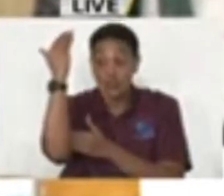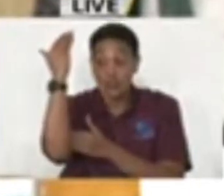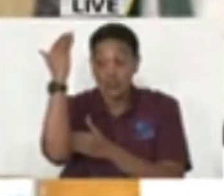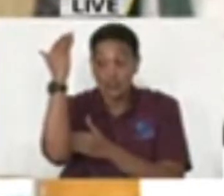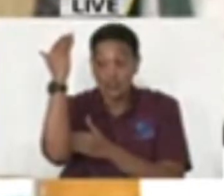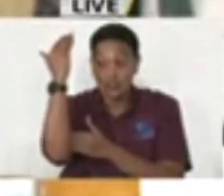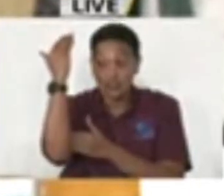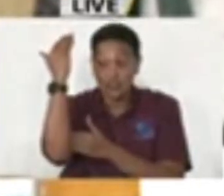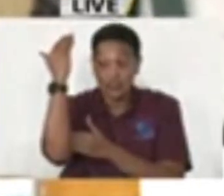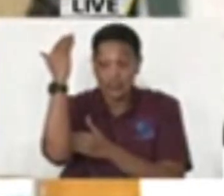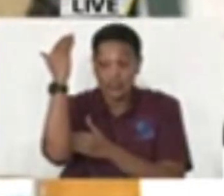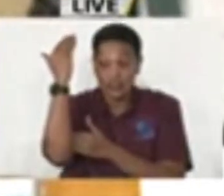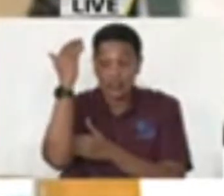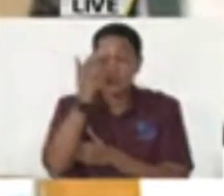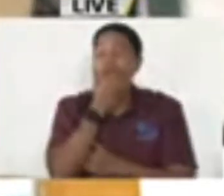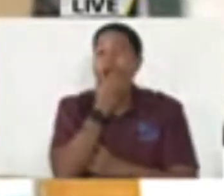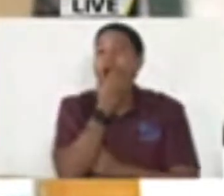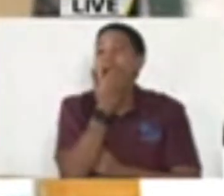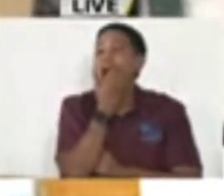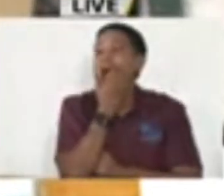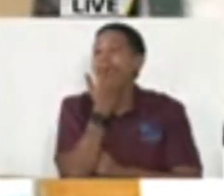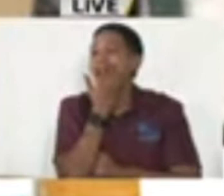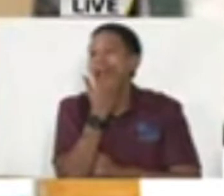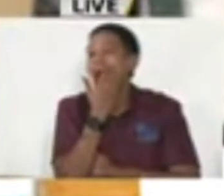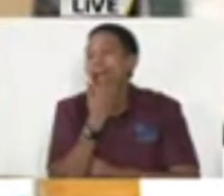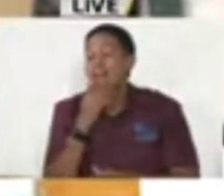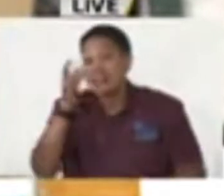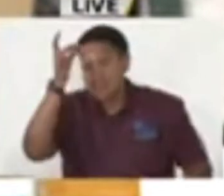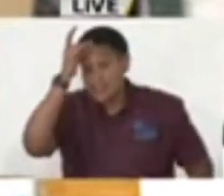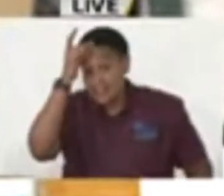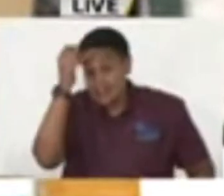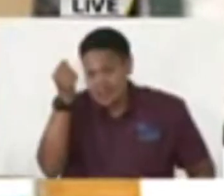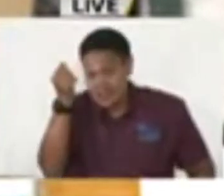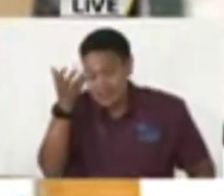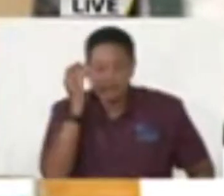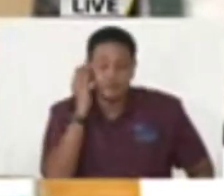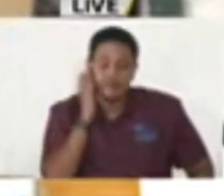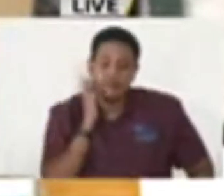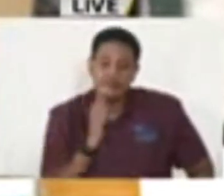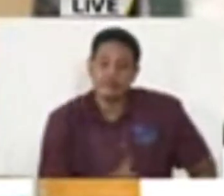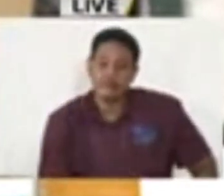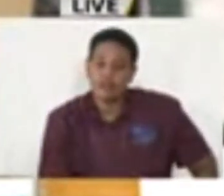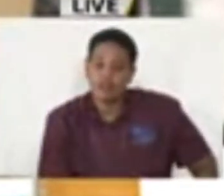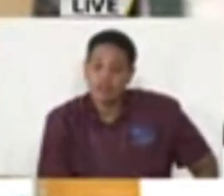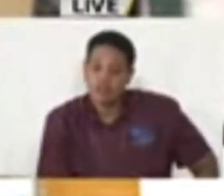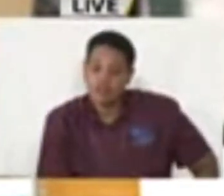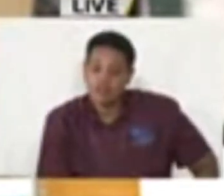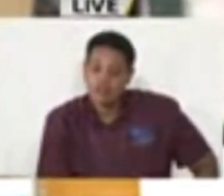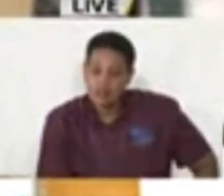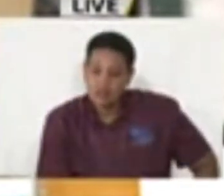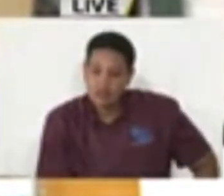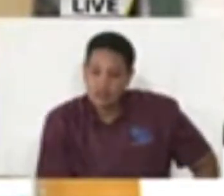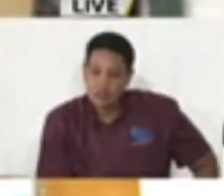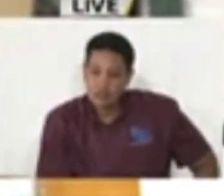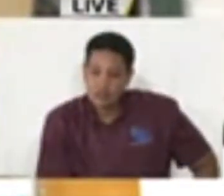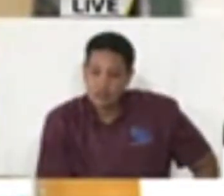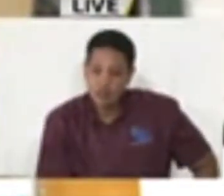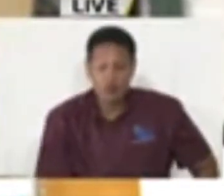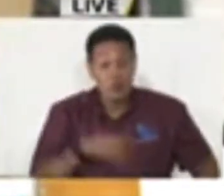Now, bear in mind, bear in mind, Sunday